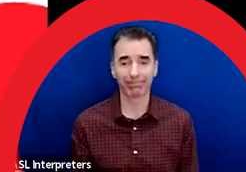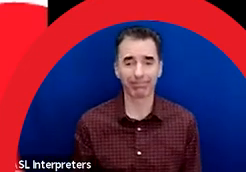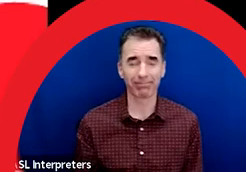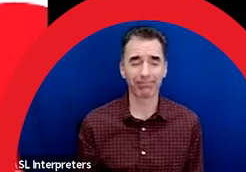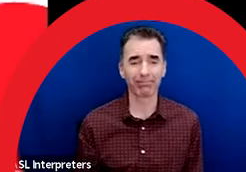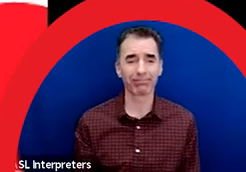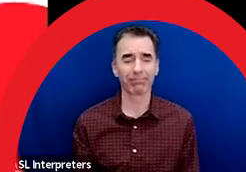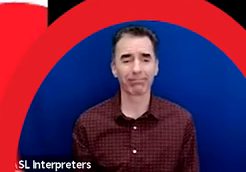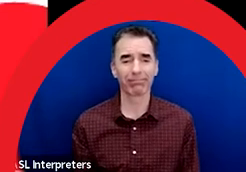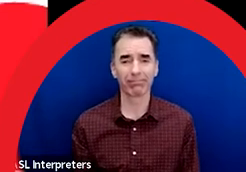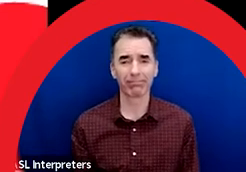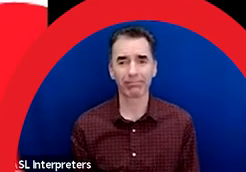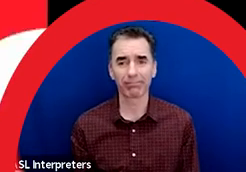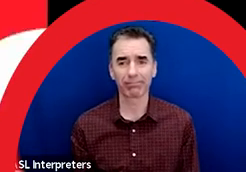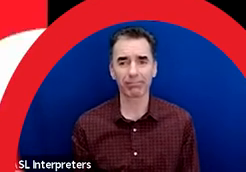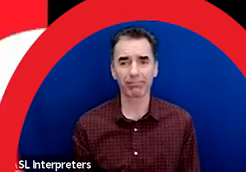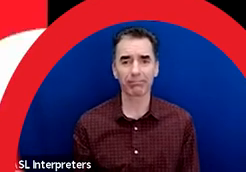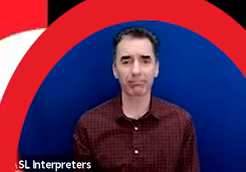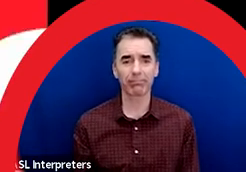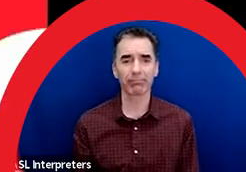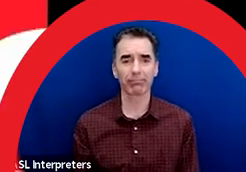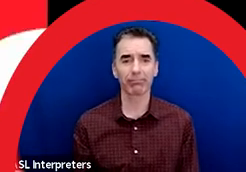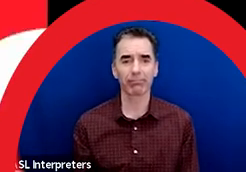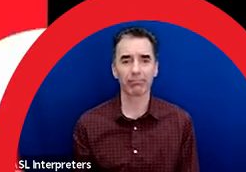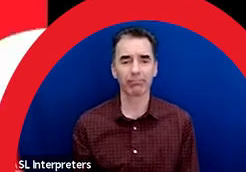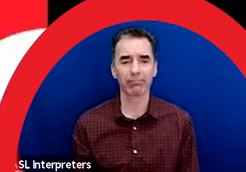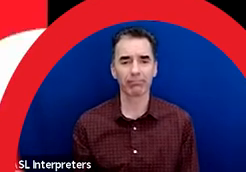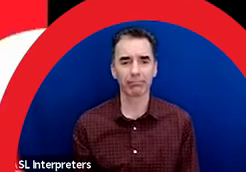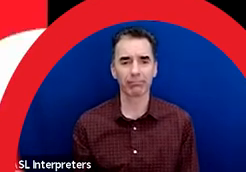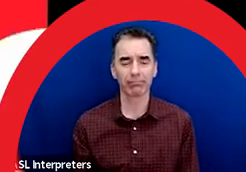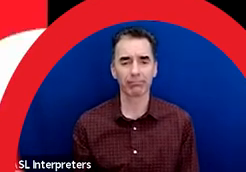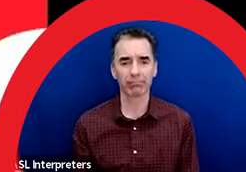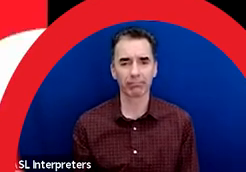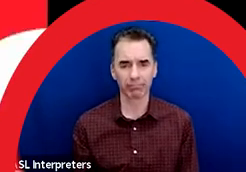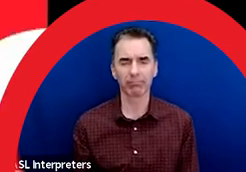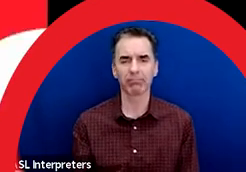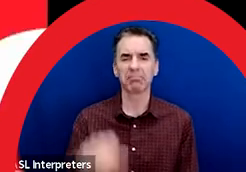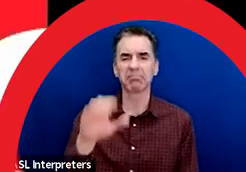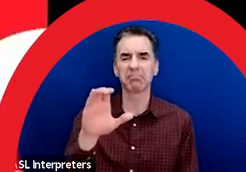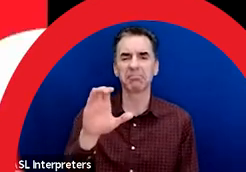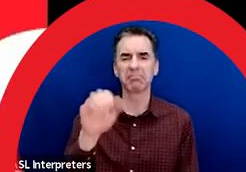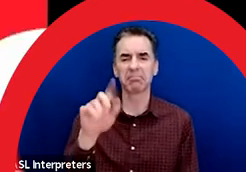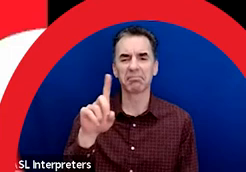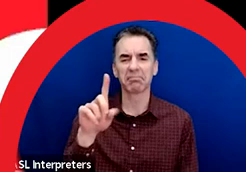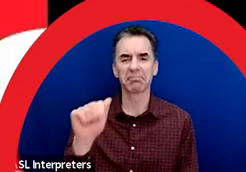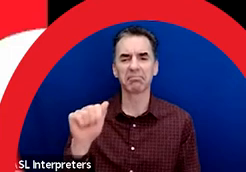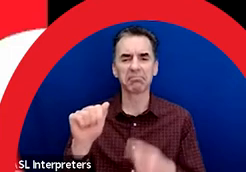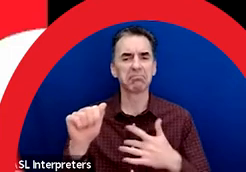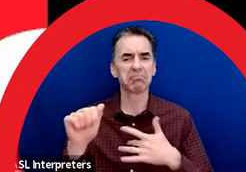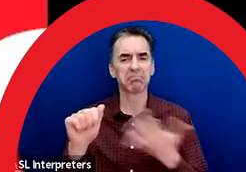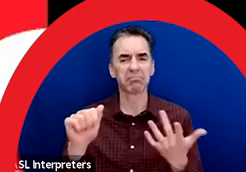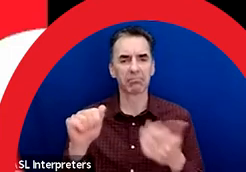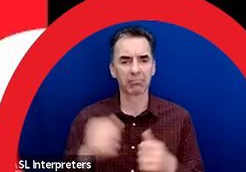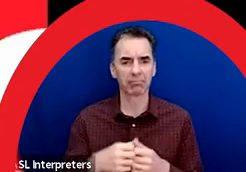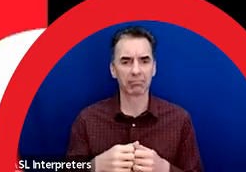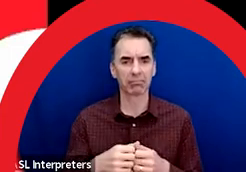development. On to the next slide. Here's a bit more about Calgary Arts Development, or CADA. We are the City's